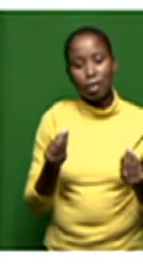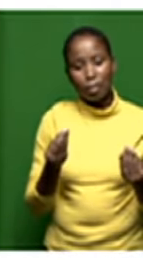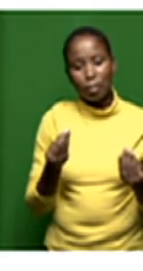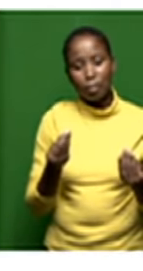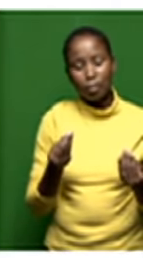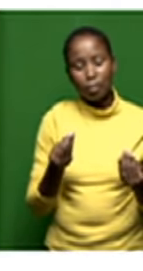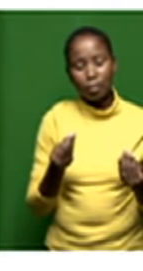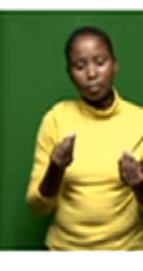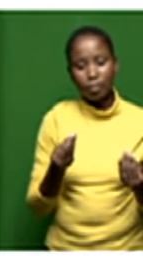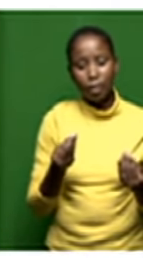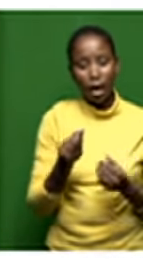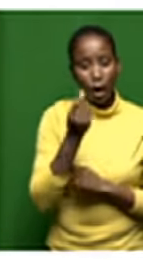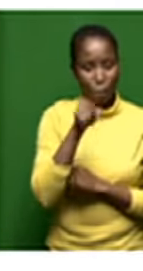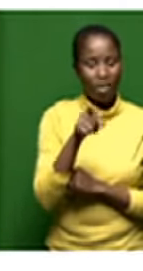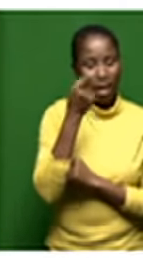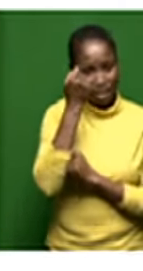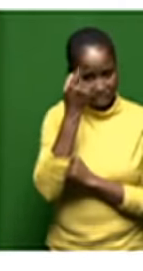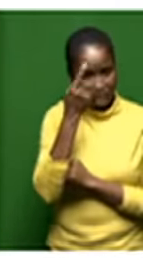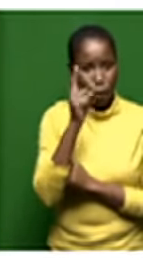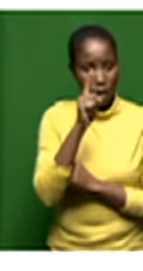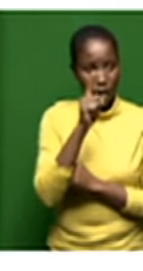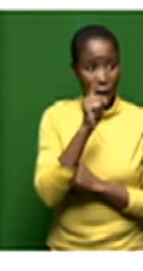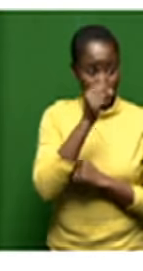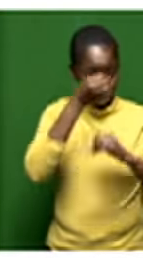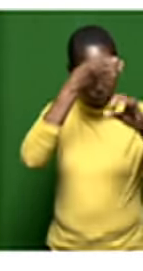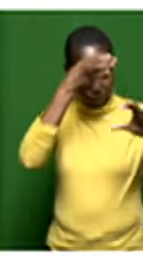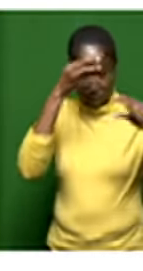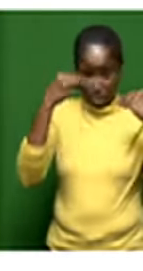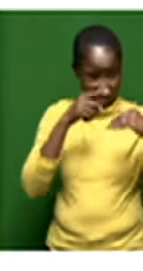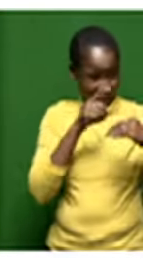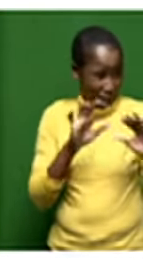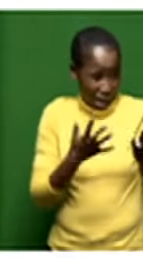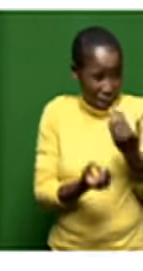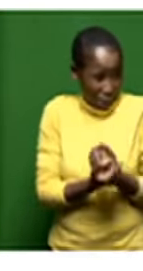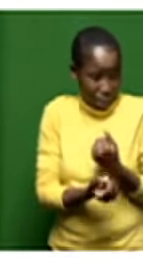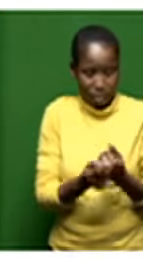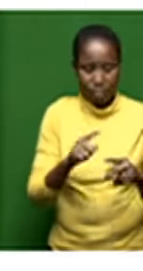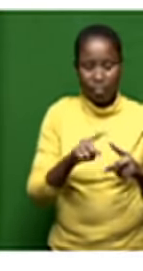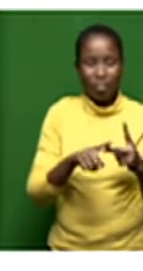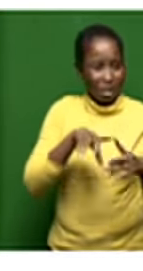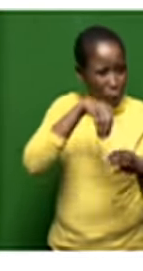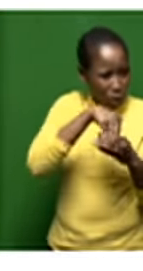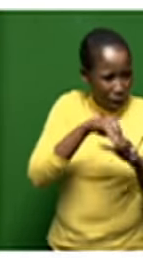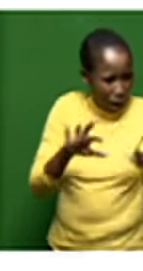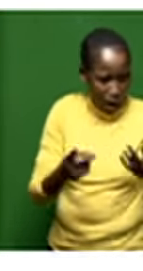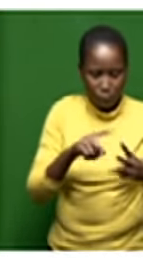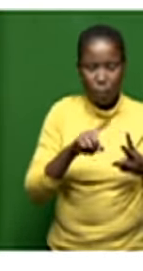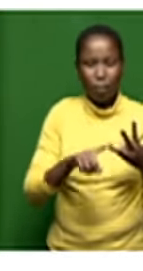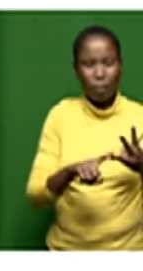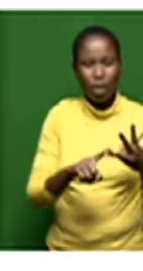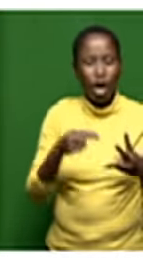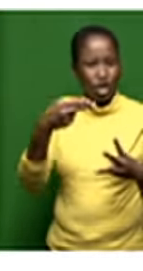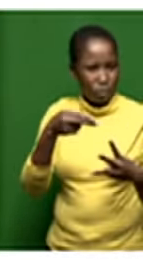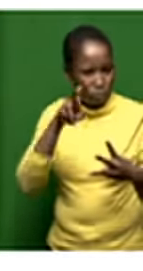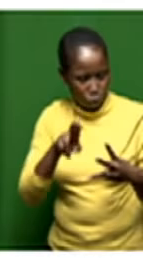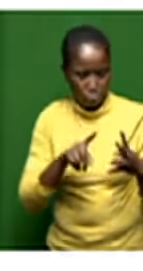you need to come in and understand the business better you need to understand the commercial side of the business you need to understand the human right human resources side of the